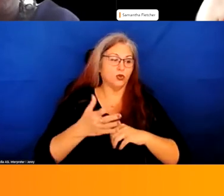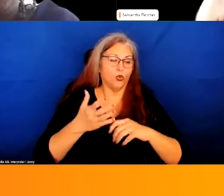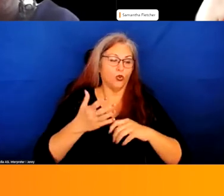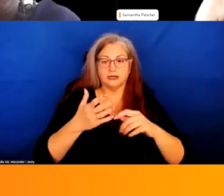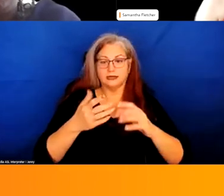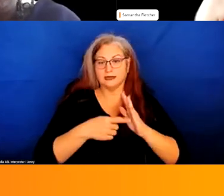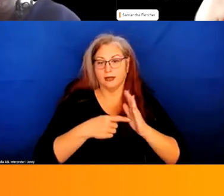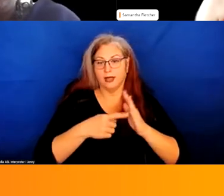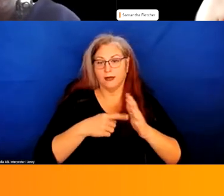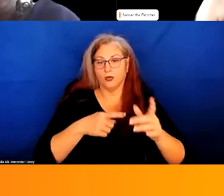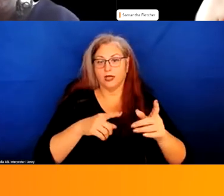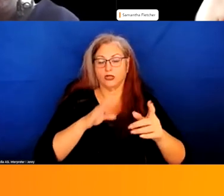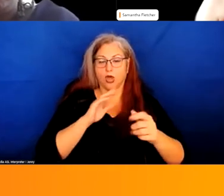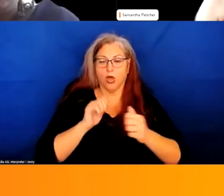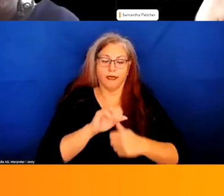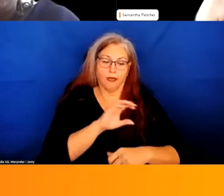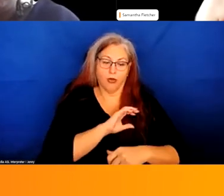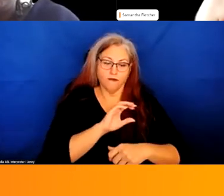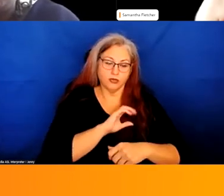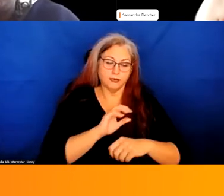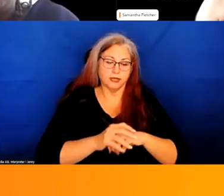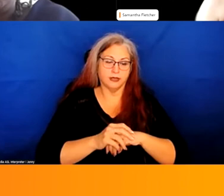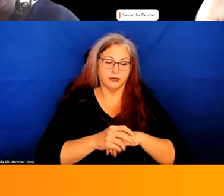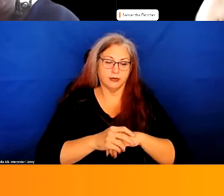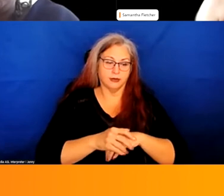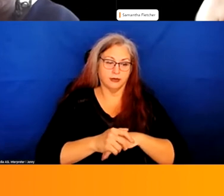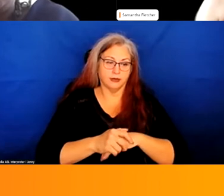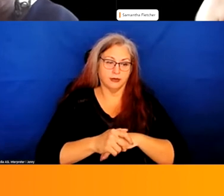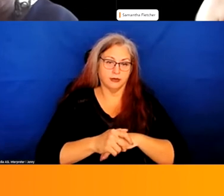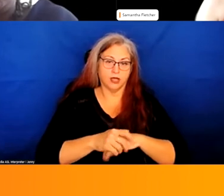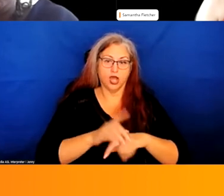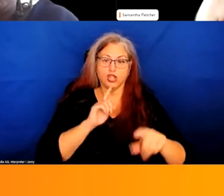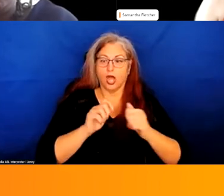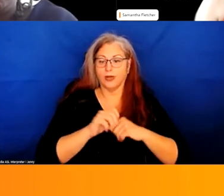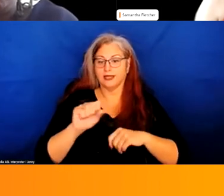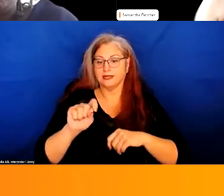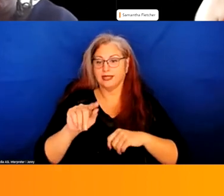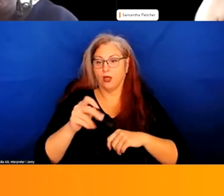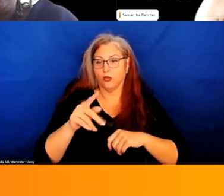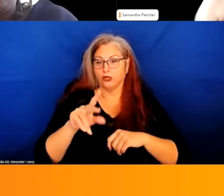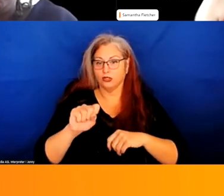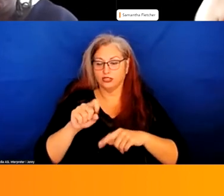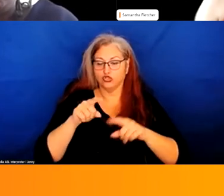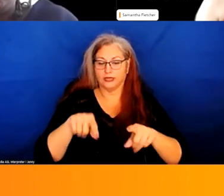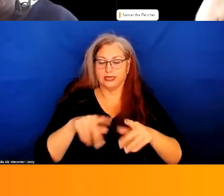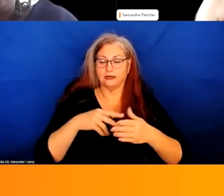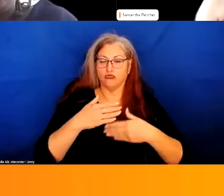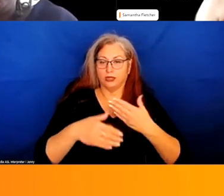sometimes talking to law enforcement, um, talking to the stakeholders, um, in this process.